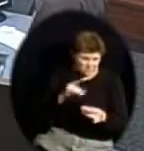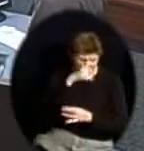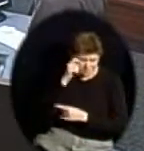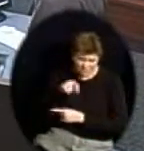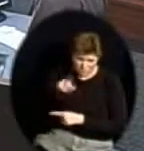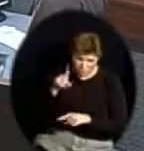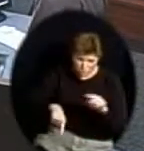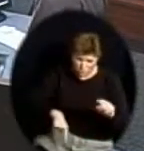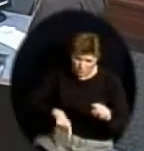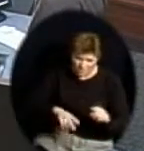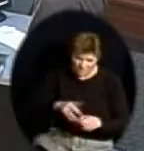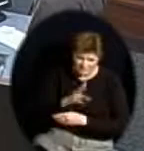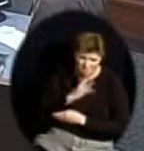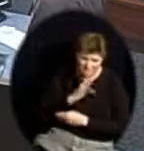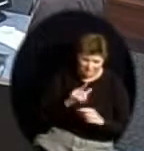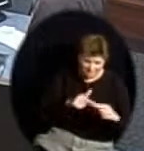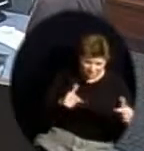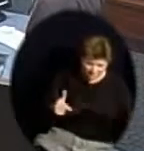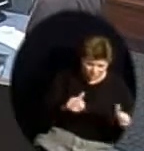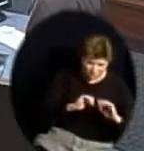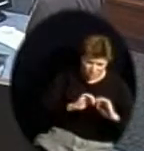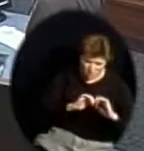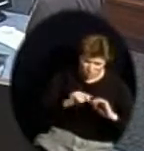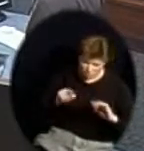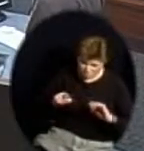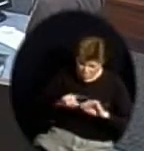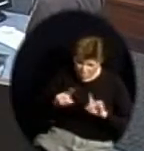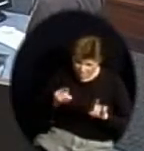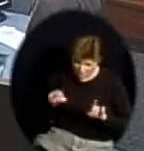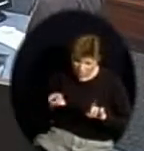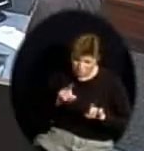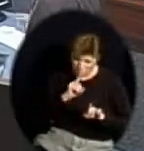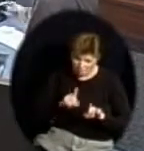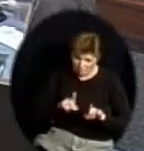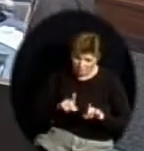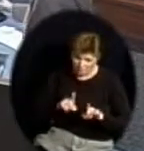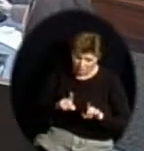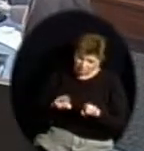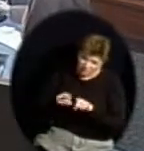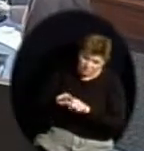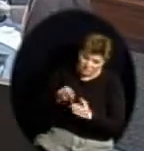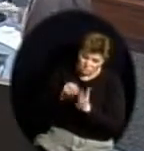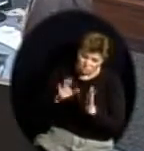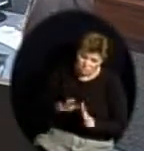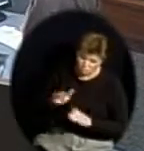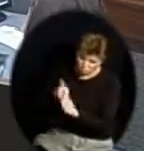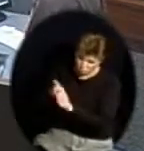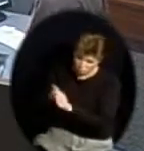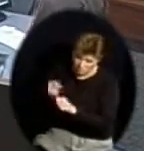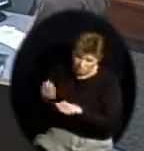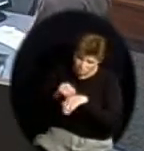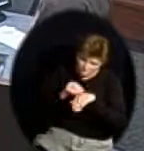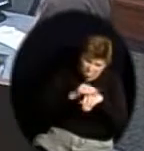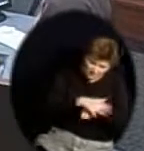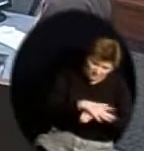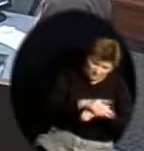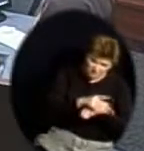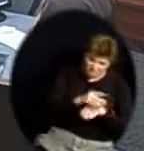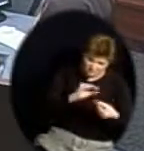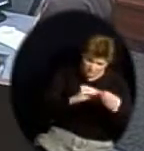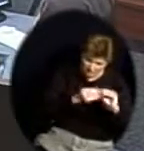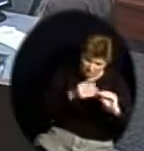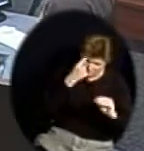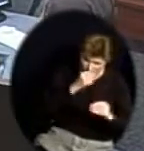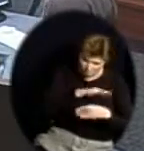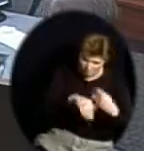scores across all those subgroups. Yes, that is true. Which is, I think, the major point we're trying to make here. I have a question before you go on. I noticed on the